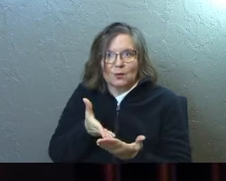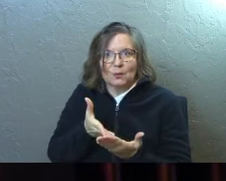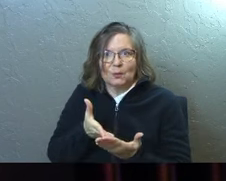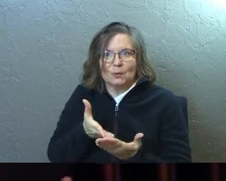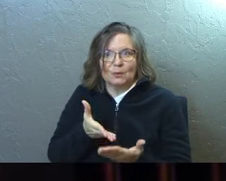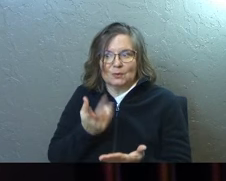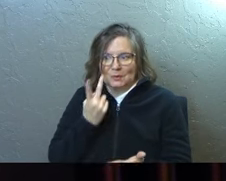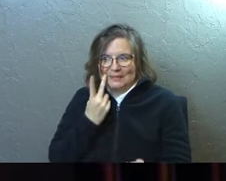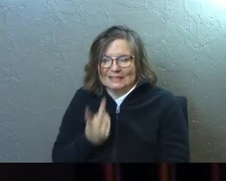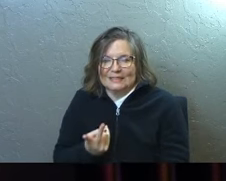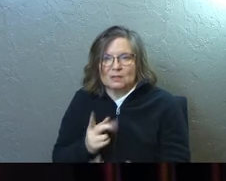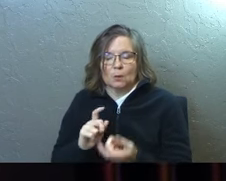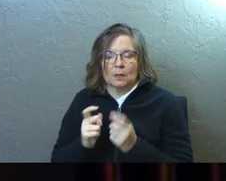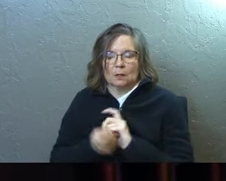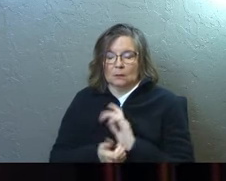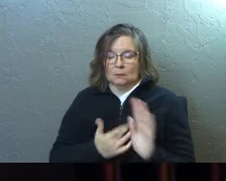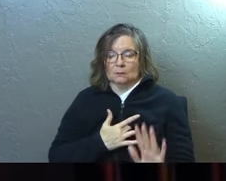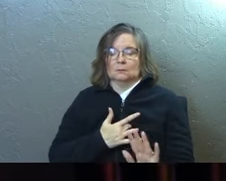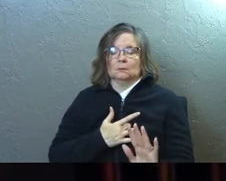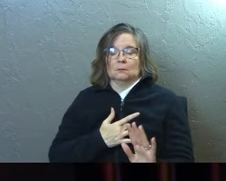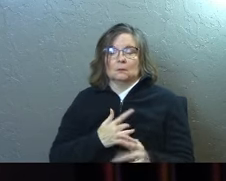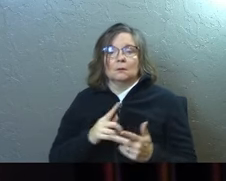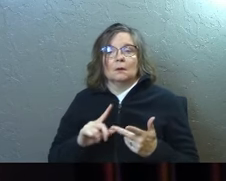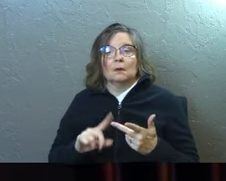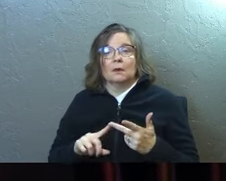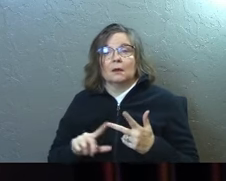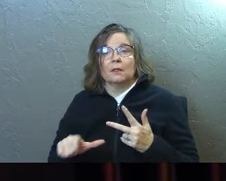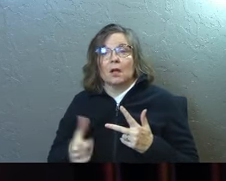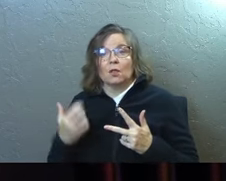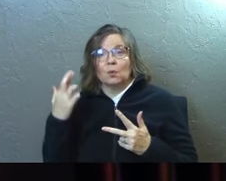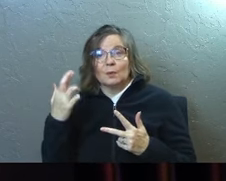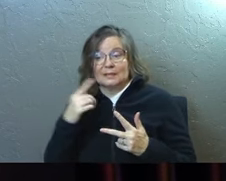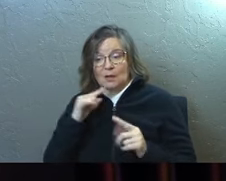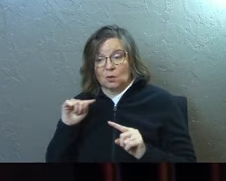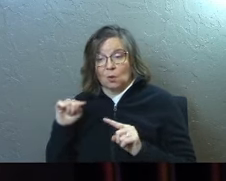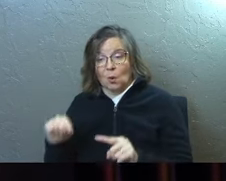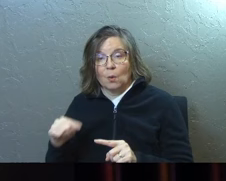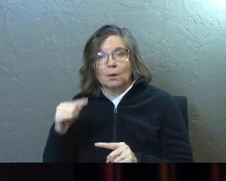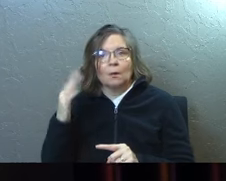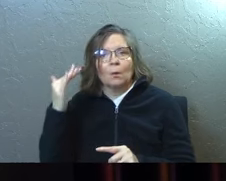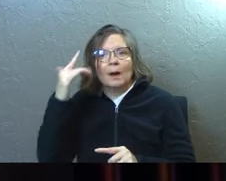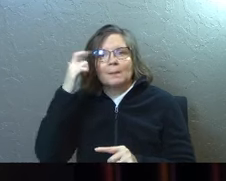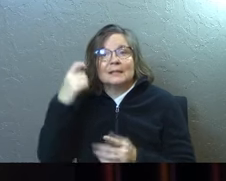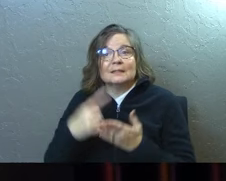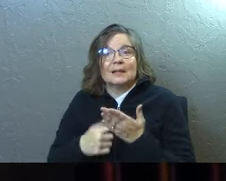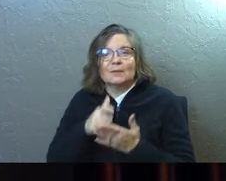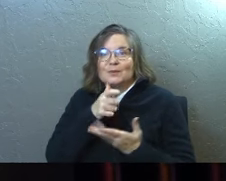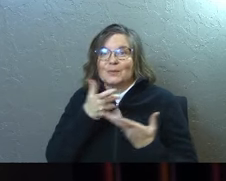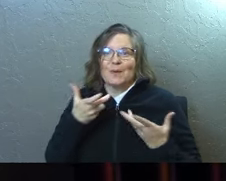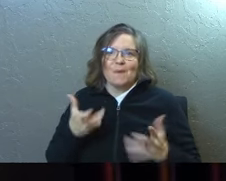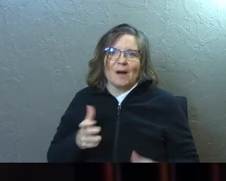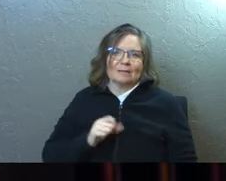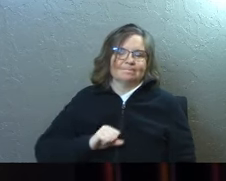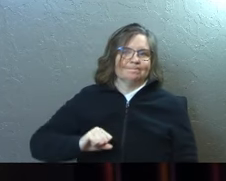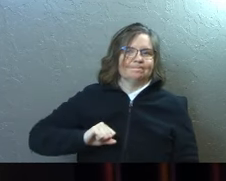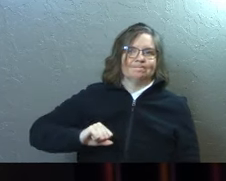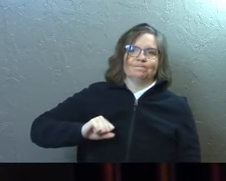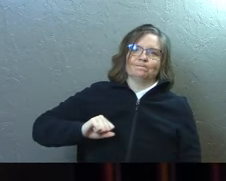you. And so it changes you. But the other reason it says go to the house of mourning is because sometimes we don't want to.